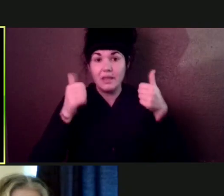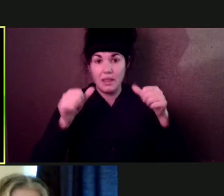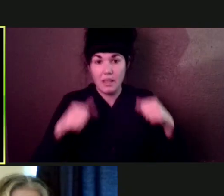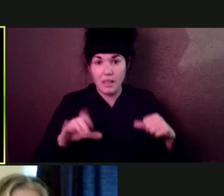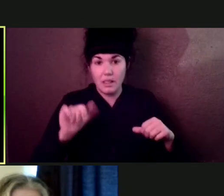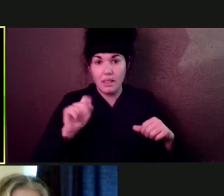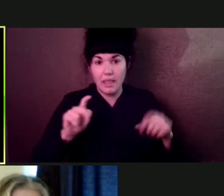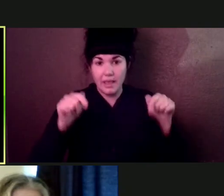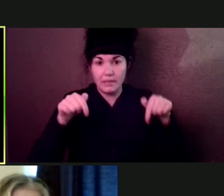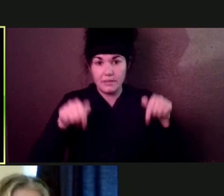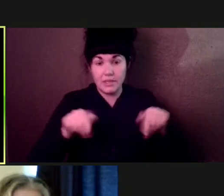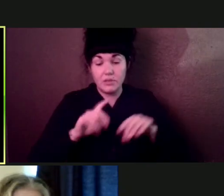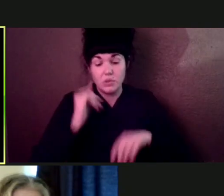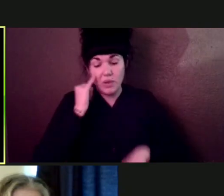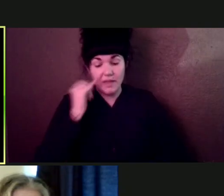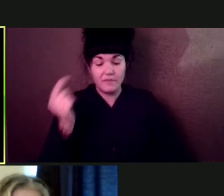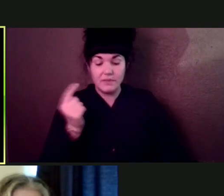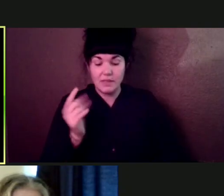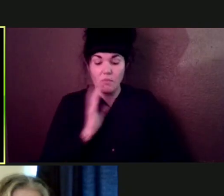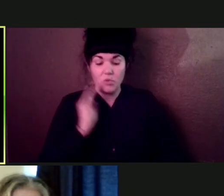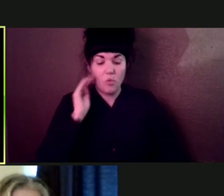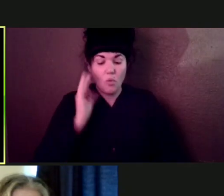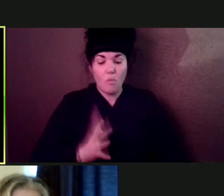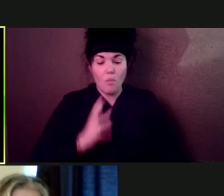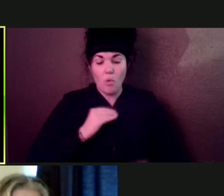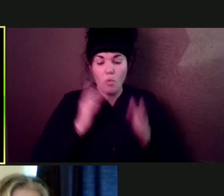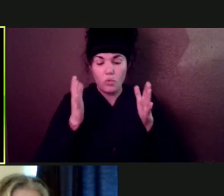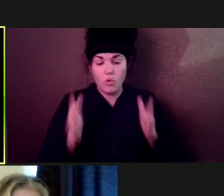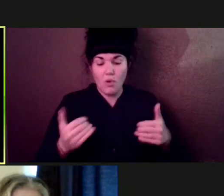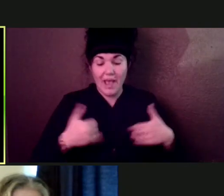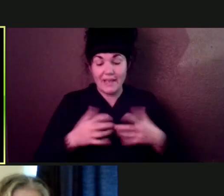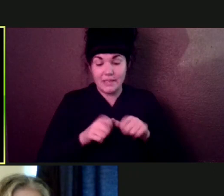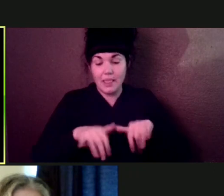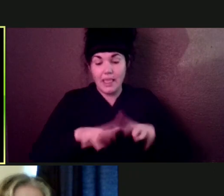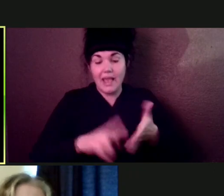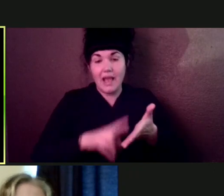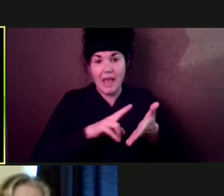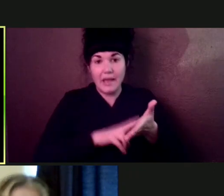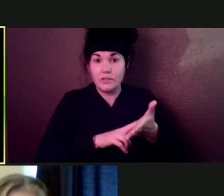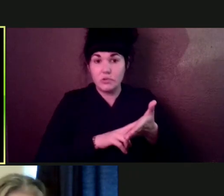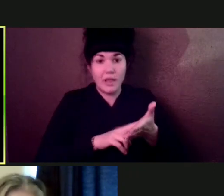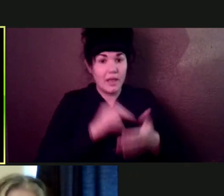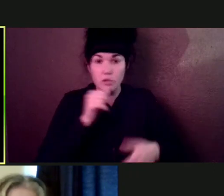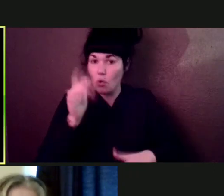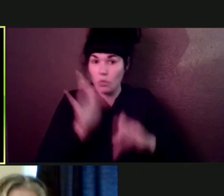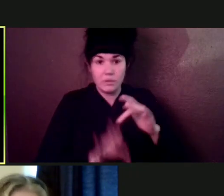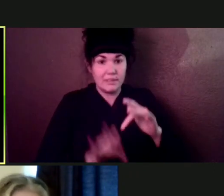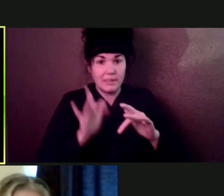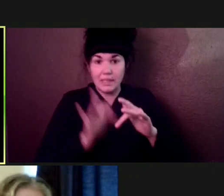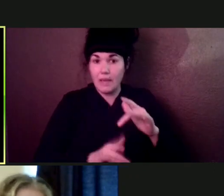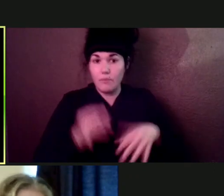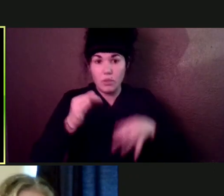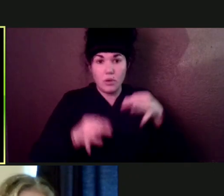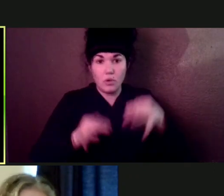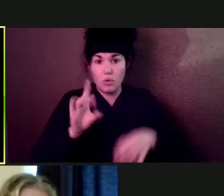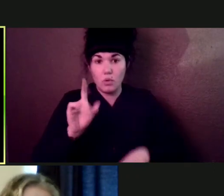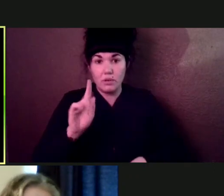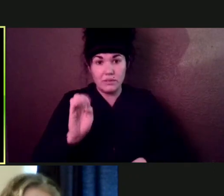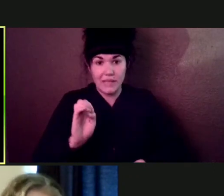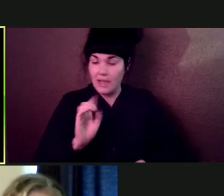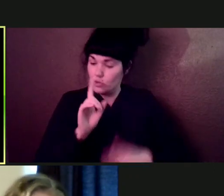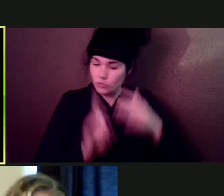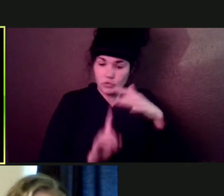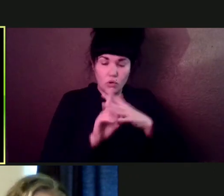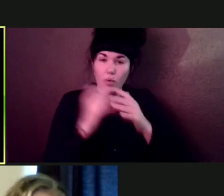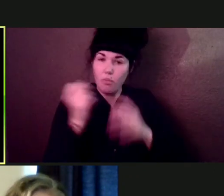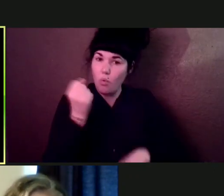Again, don't go to, don't miss your court date. Hang on, hold on, get that sucker adjourned. Talk to your attorney and try and